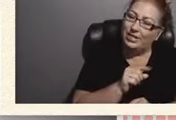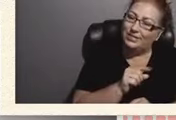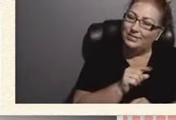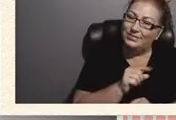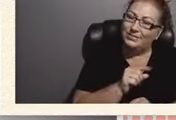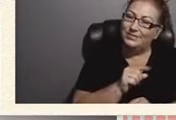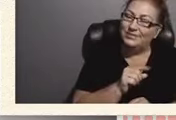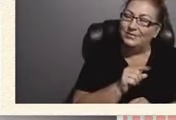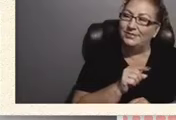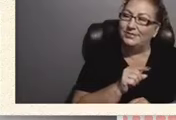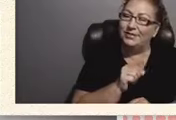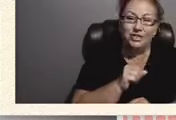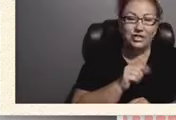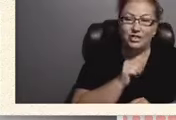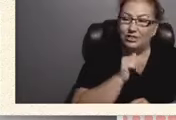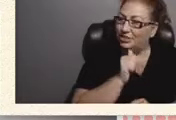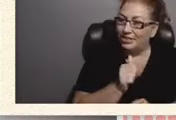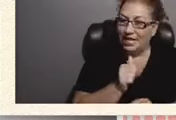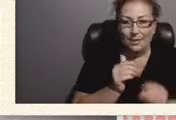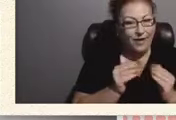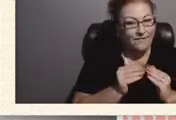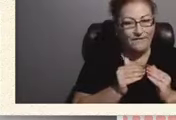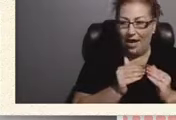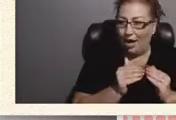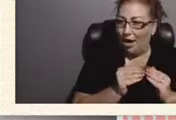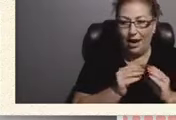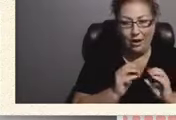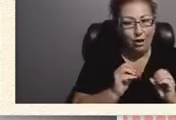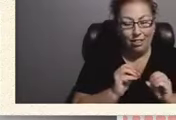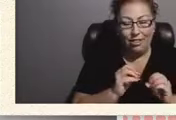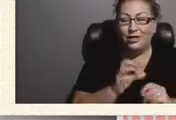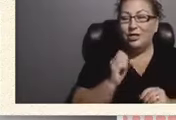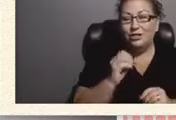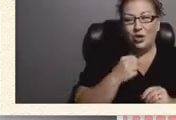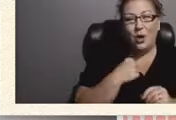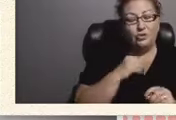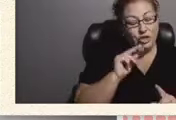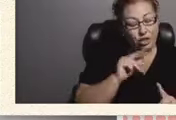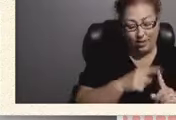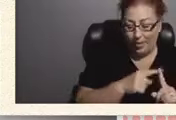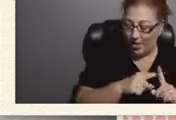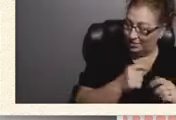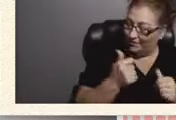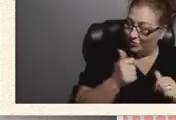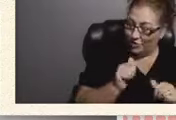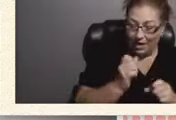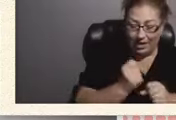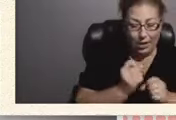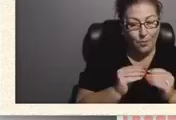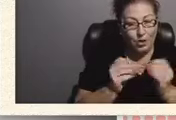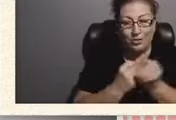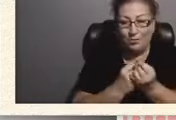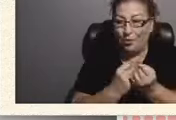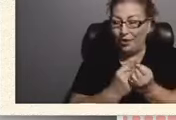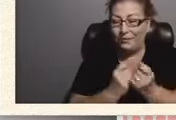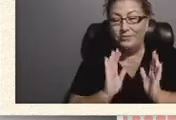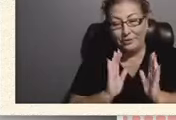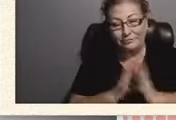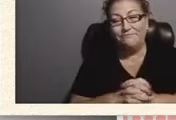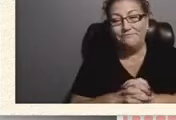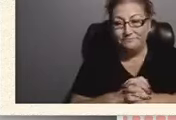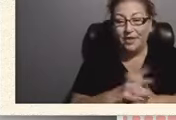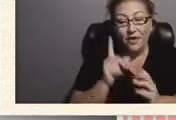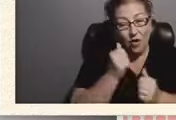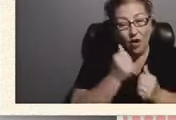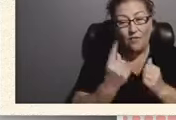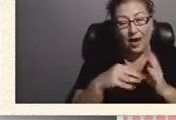she's not being fair at all so i'm just looking at the positive trying to get more support so for everybody out there